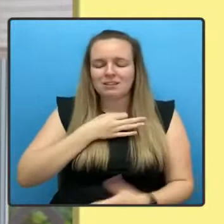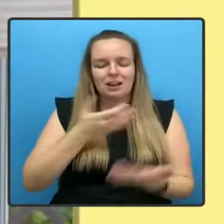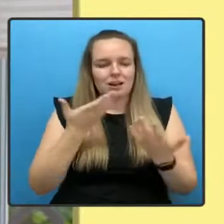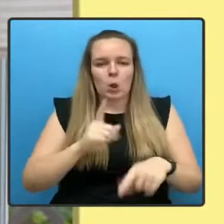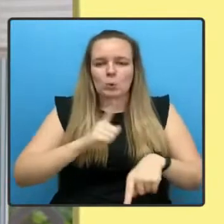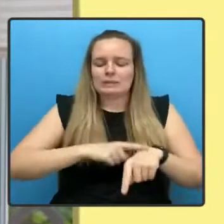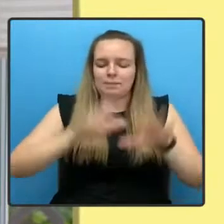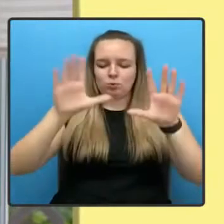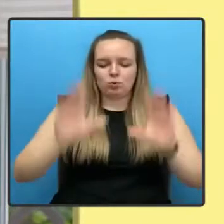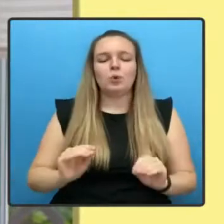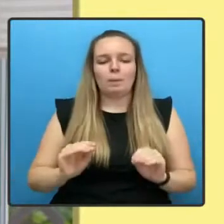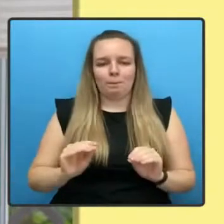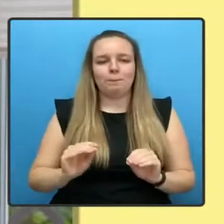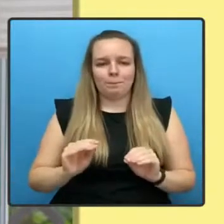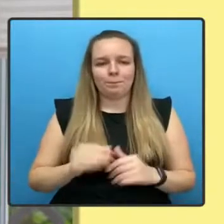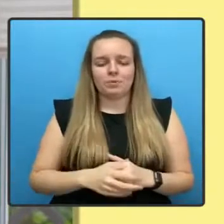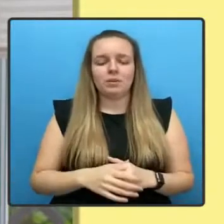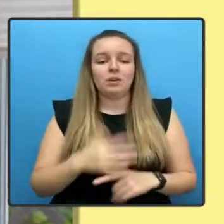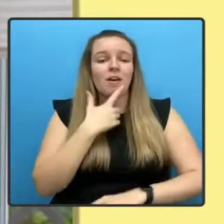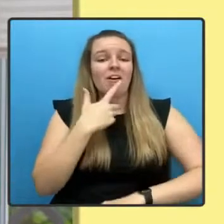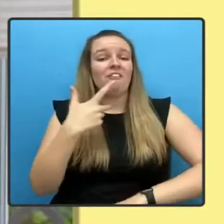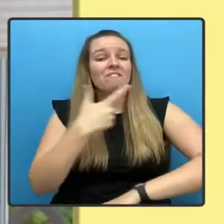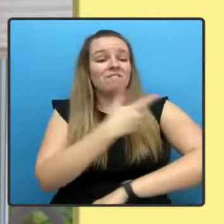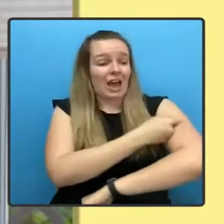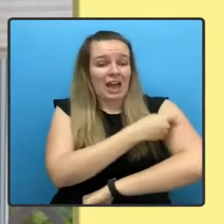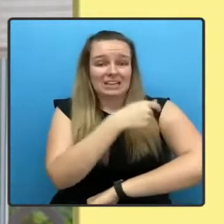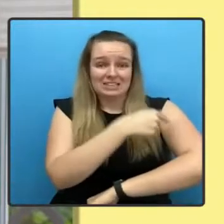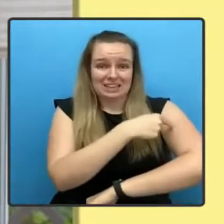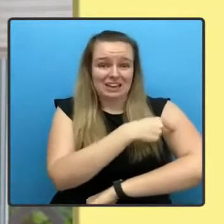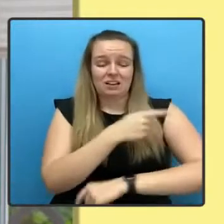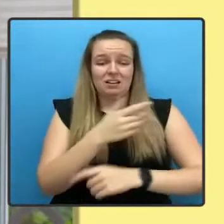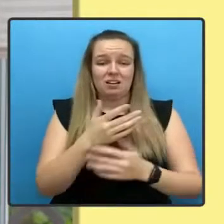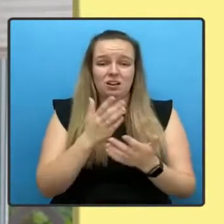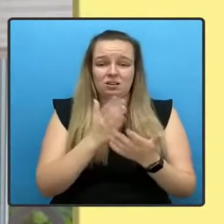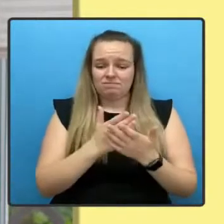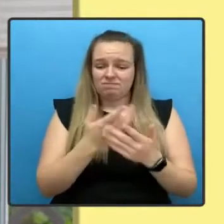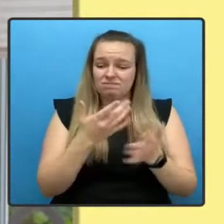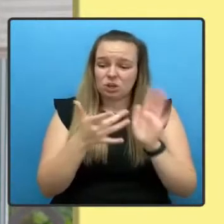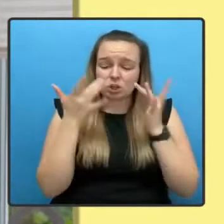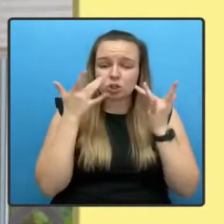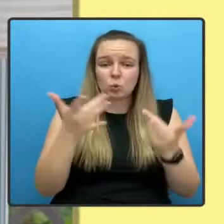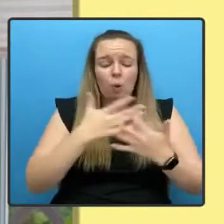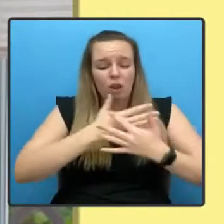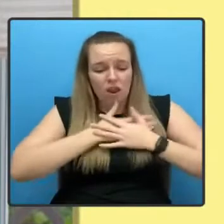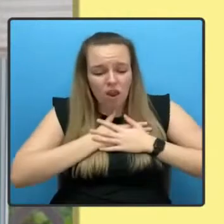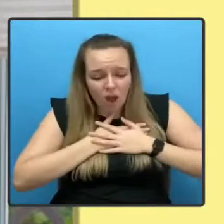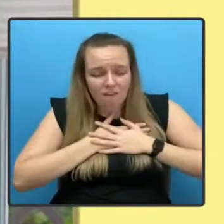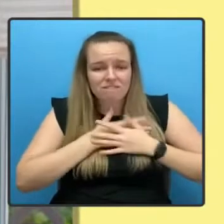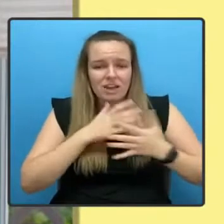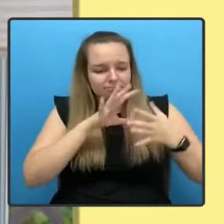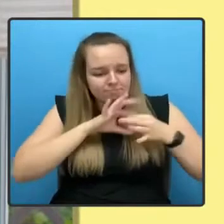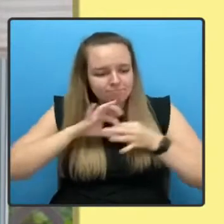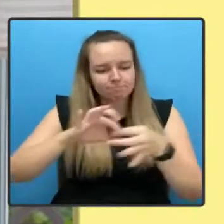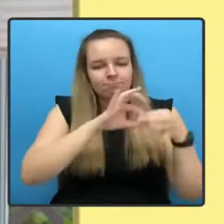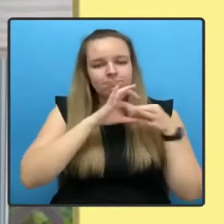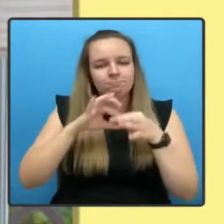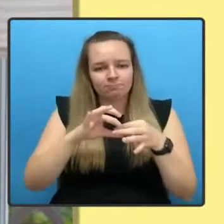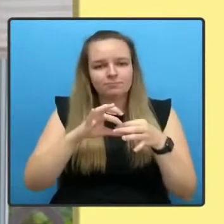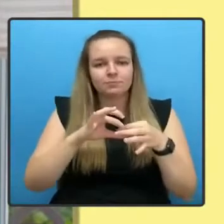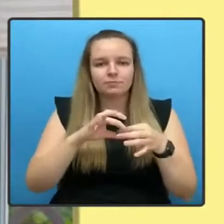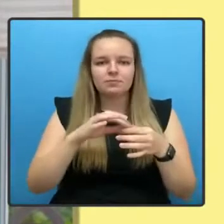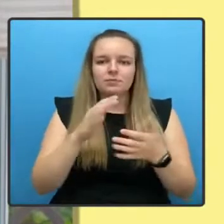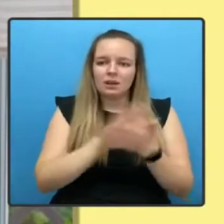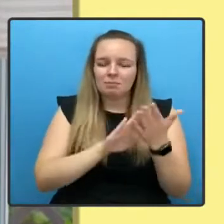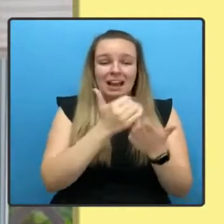vaccinated is an expression of love and solidarity. It is about helping each other and helping